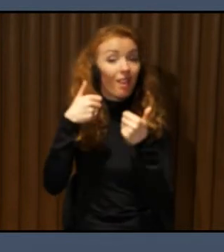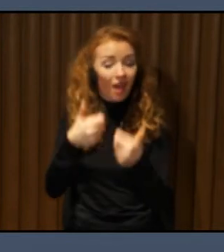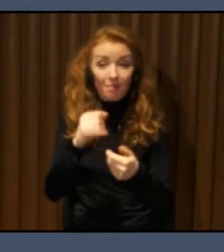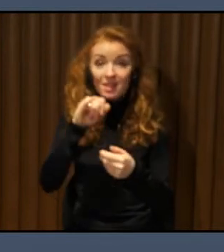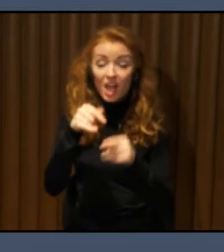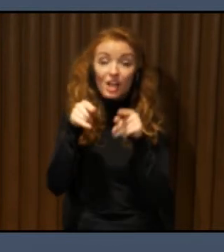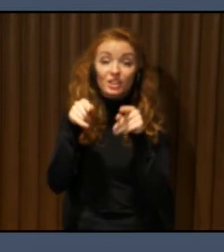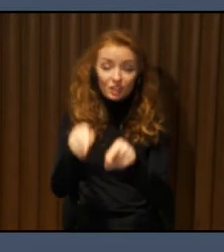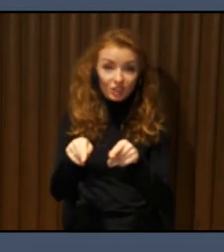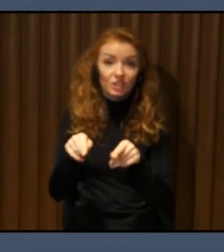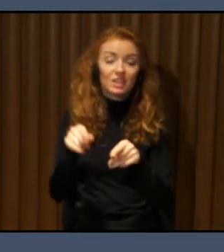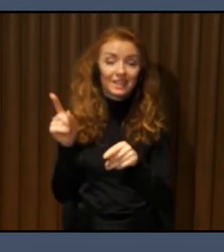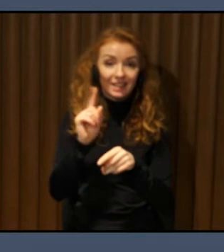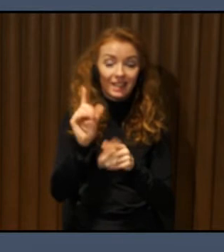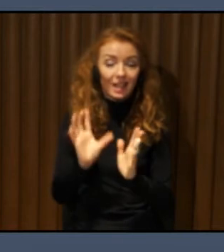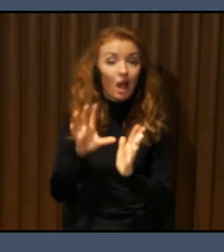goal. Thank you.